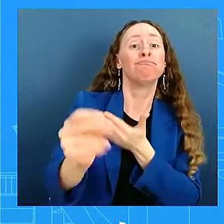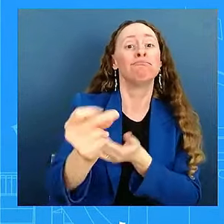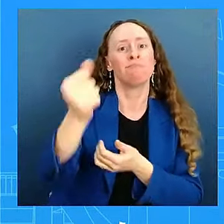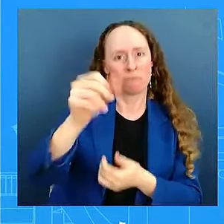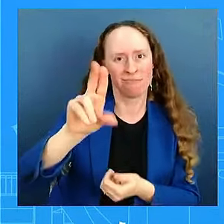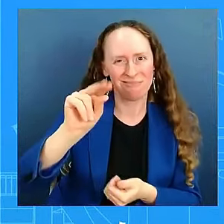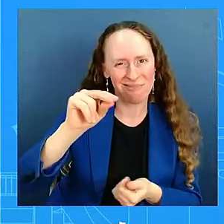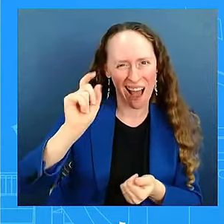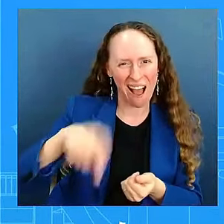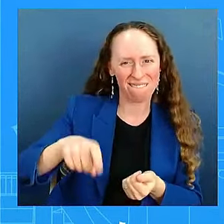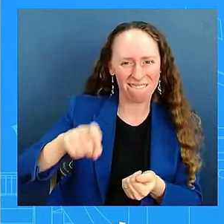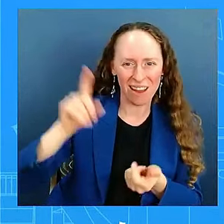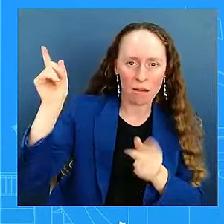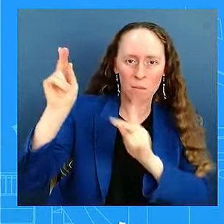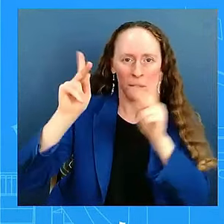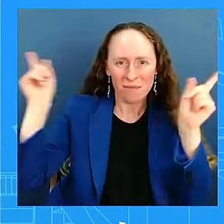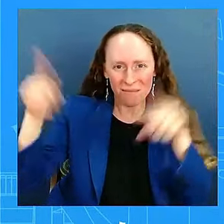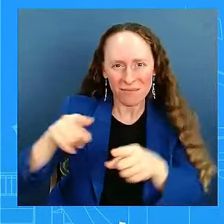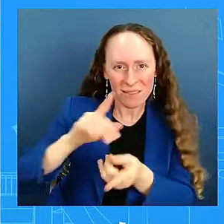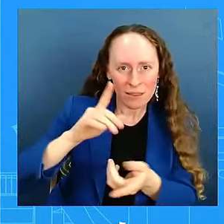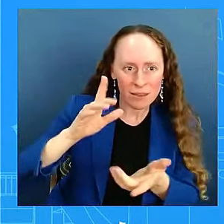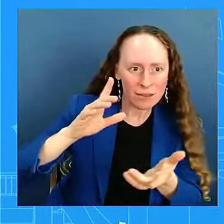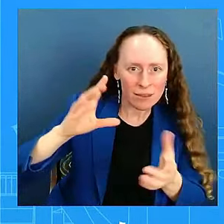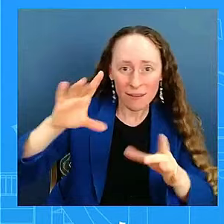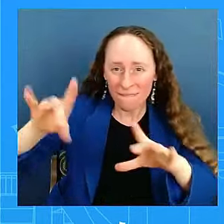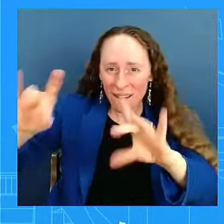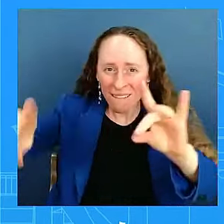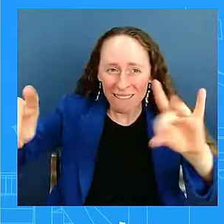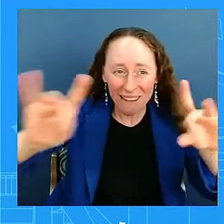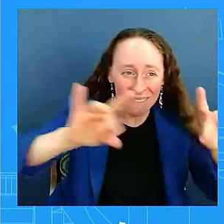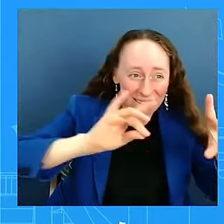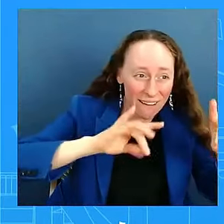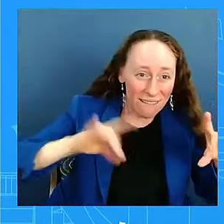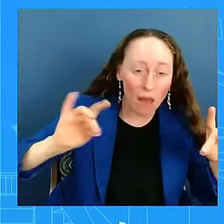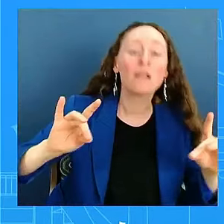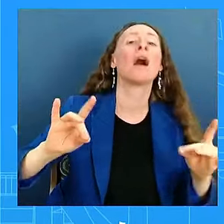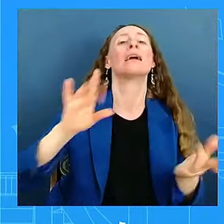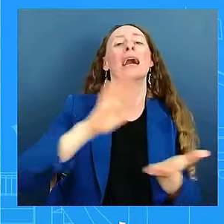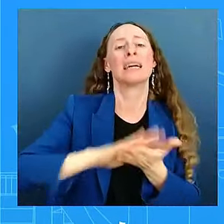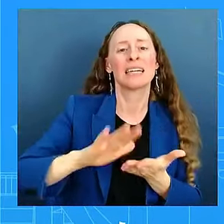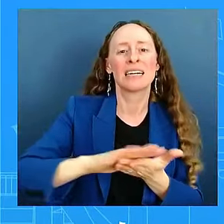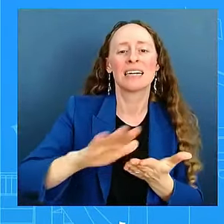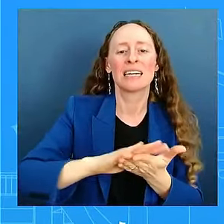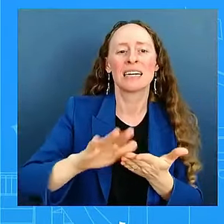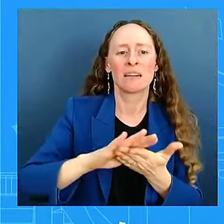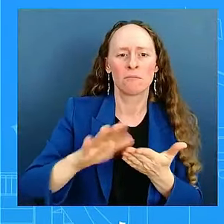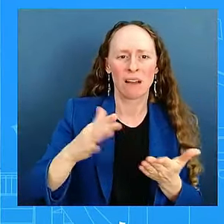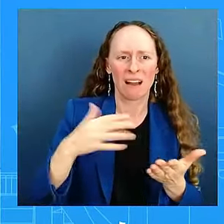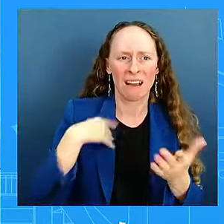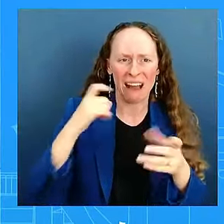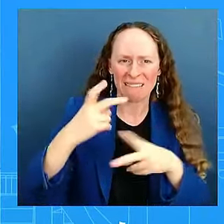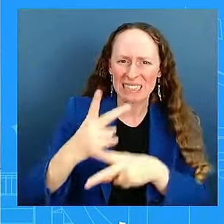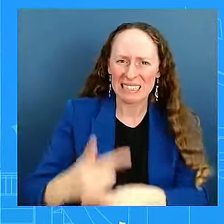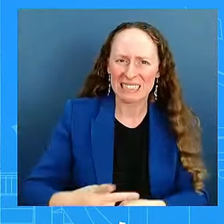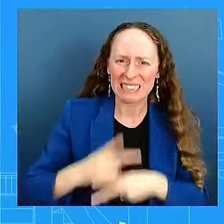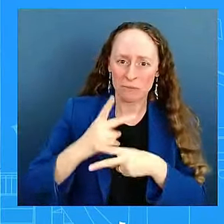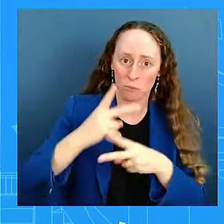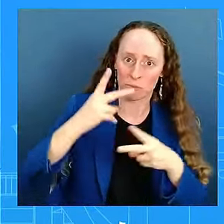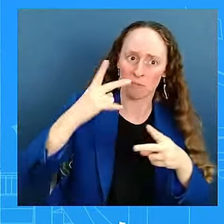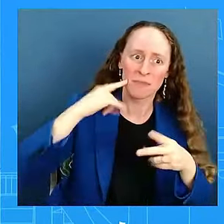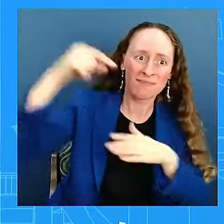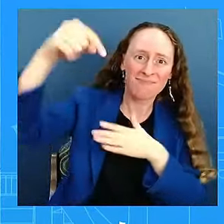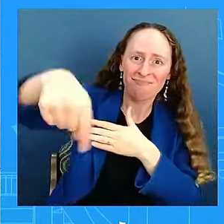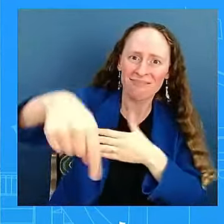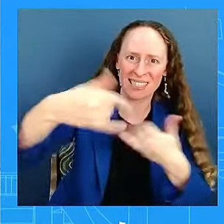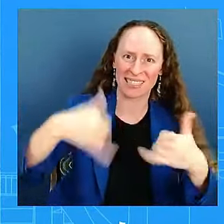has been completed. We have to be very careful about the lives that still can be saved. But what sorts of things were done